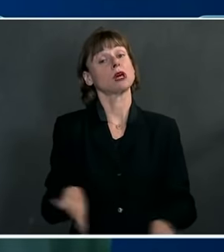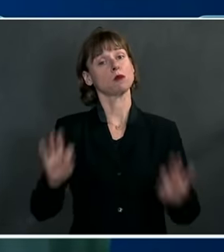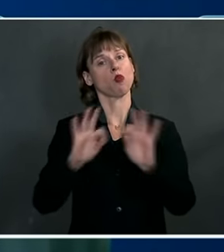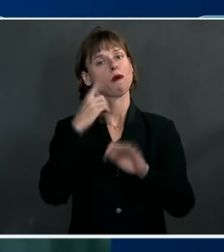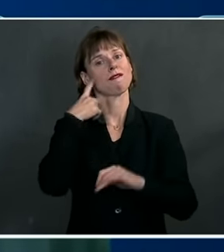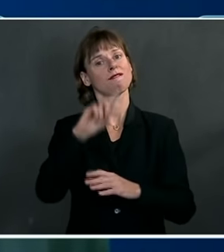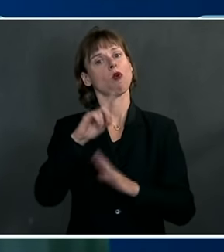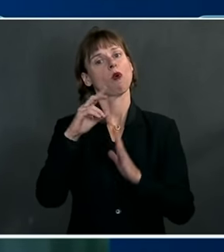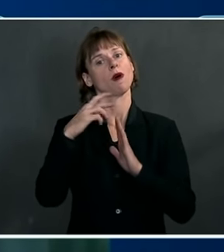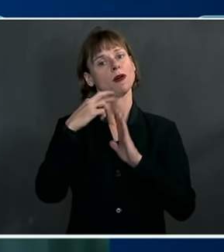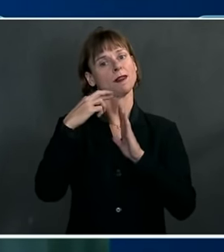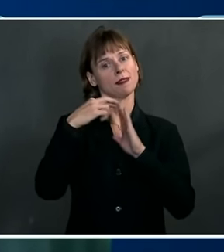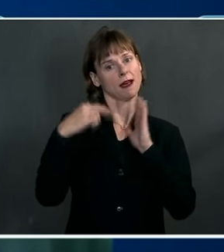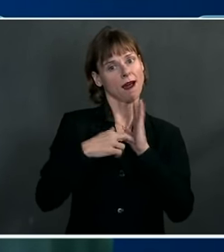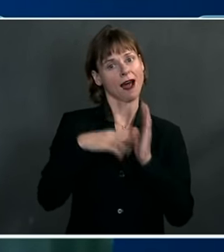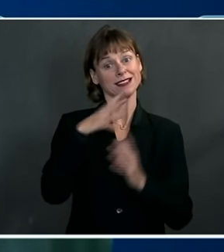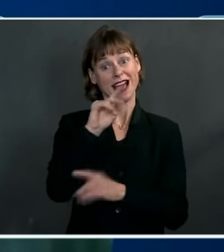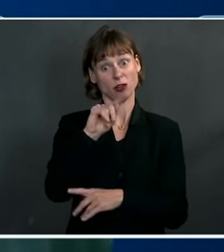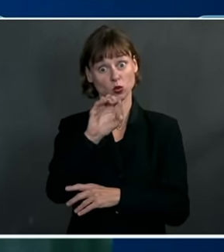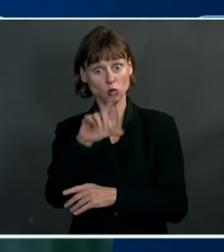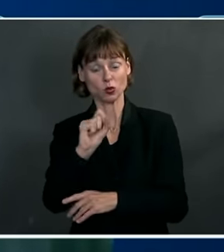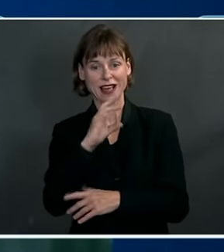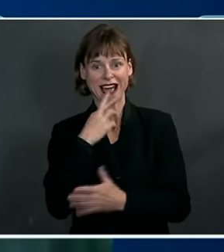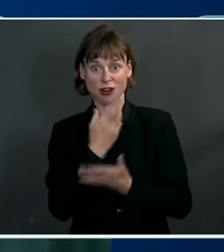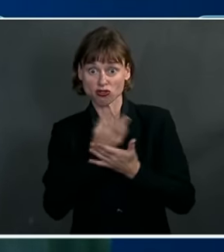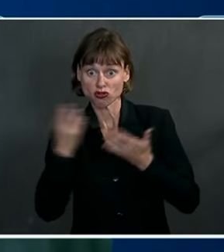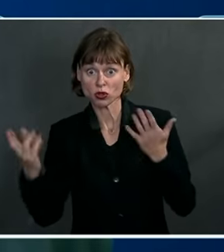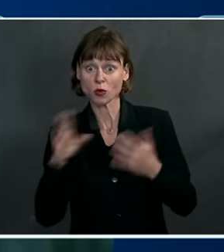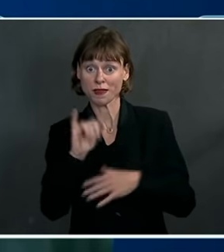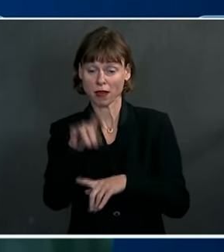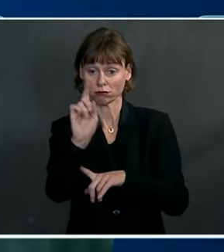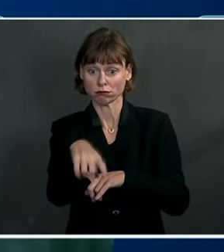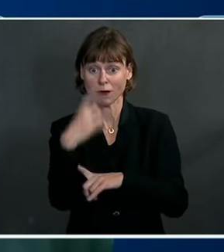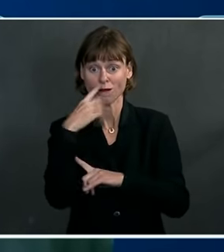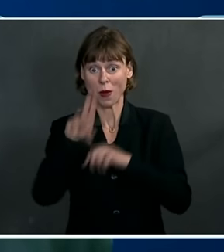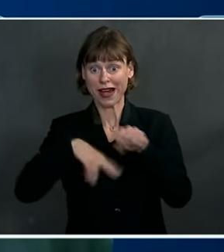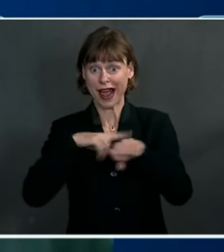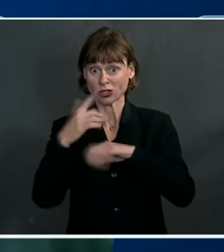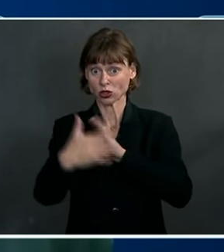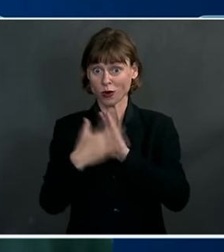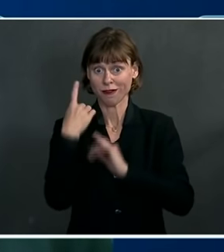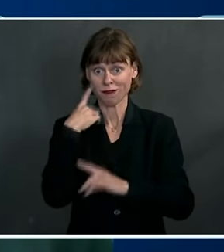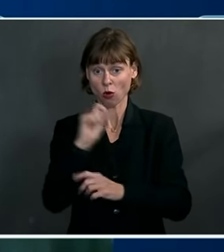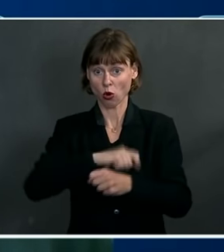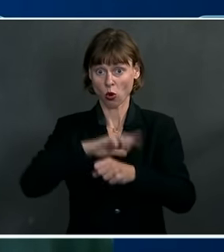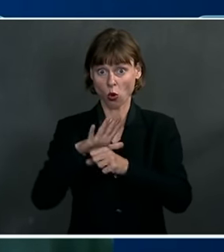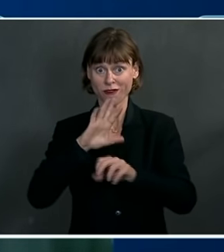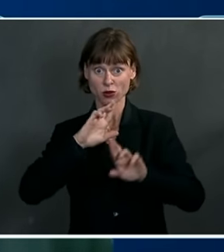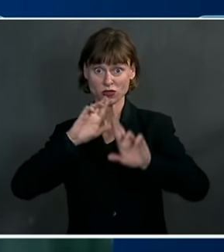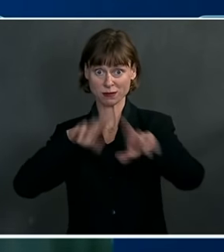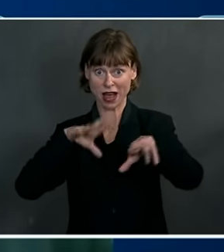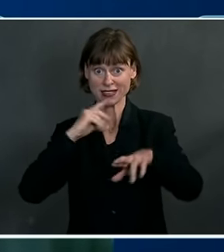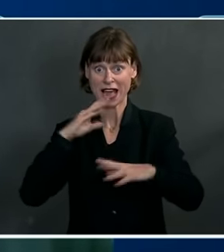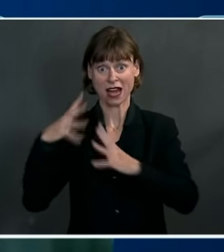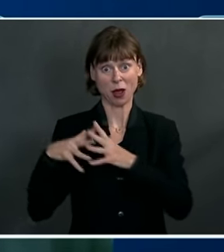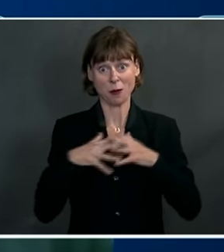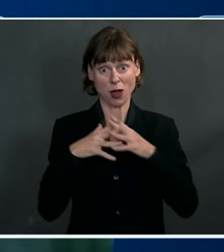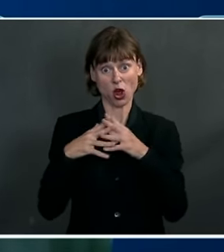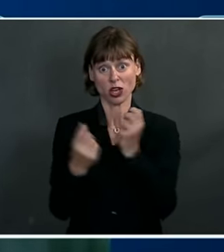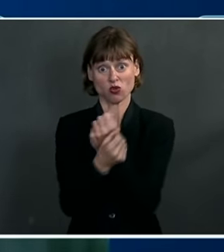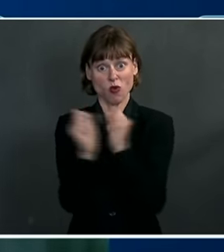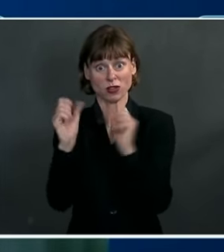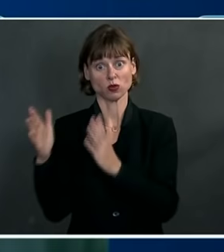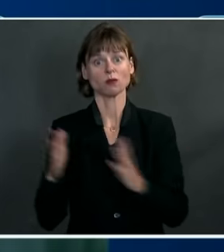tools, and resources called for in the national strategy for the COVID-19 response and the American Rescue Plan are provided